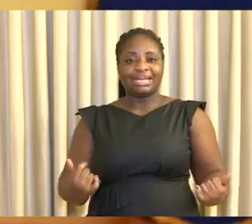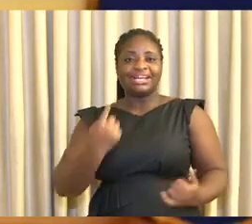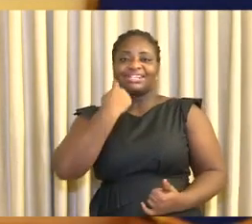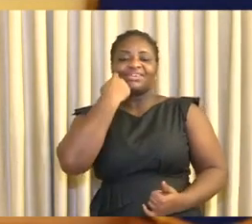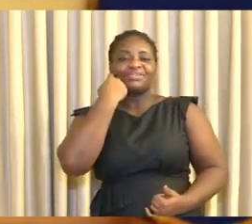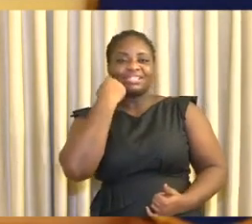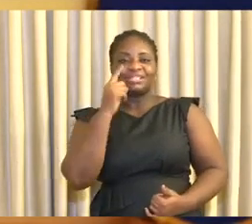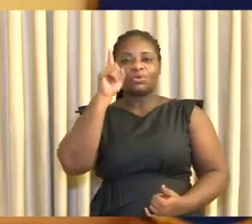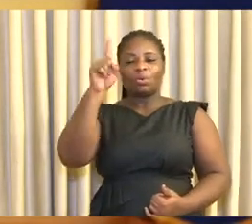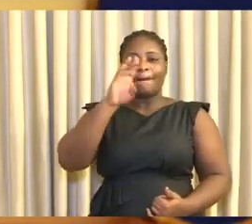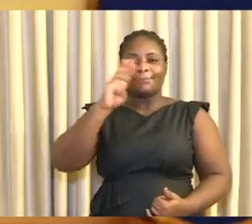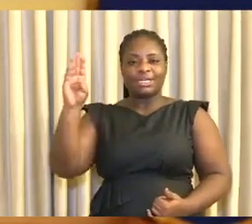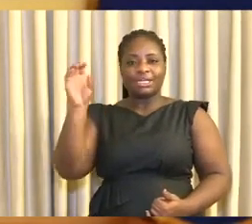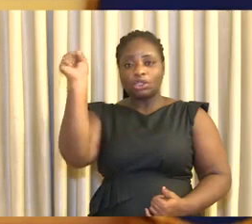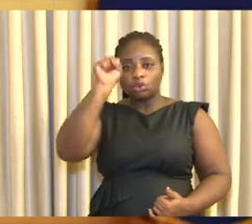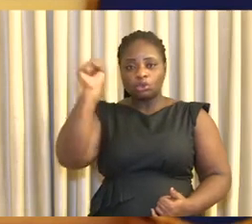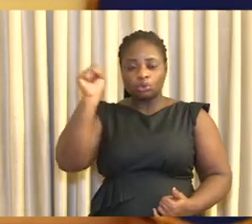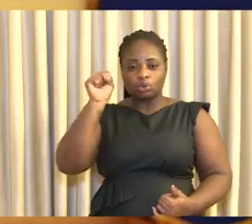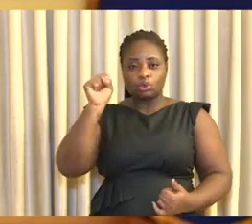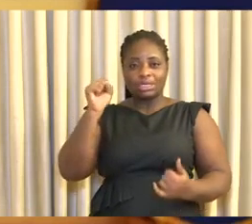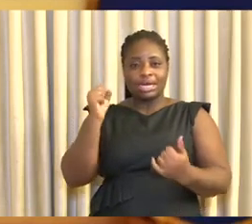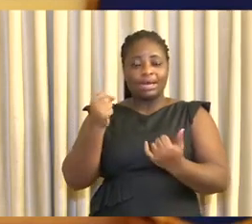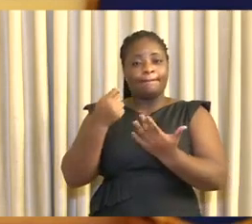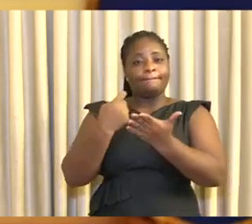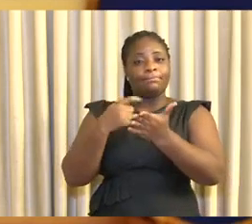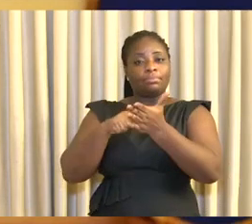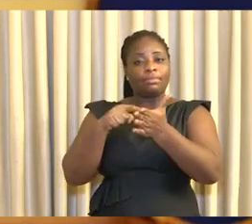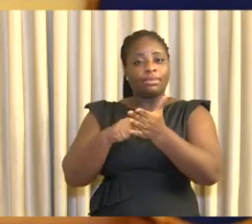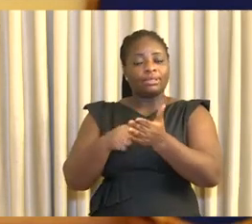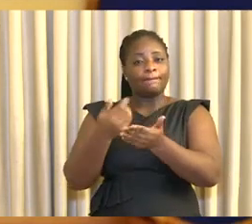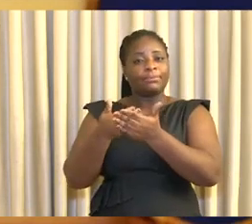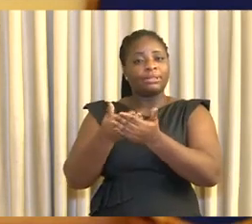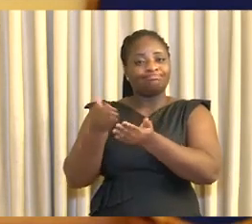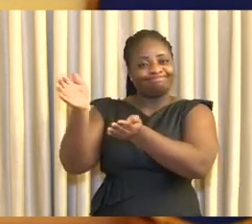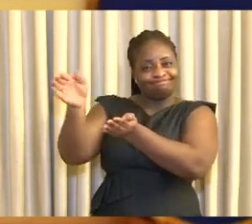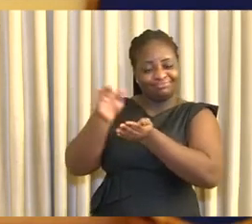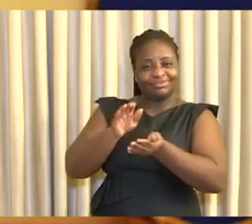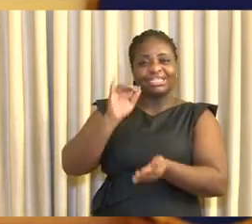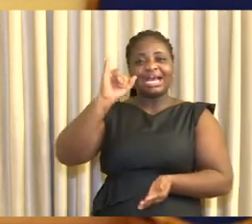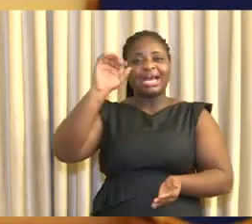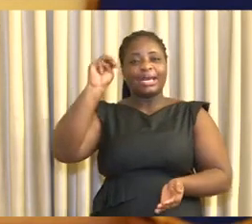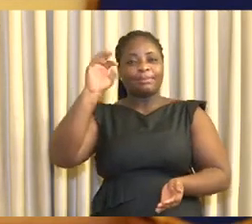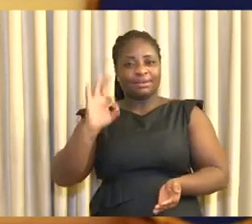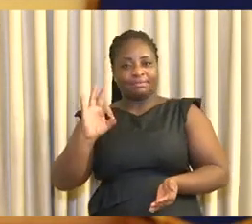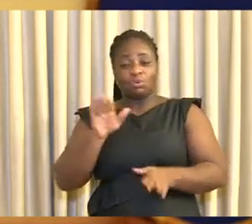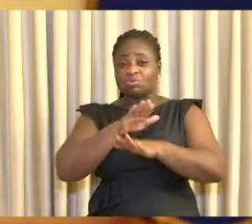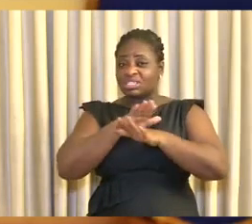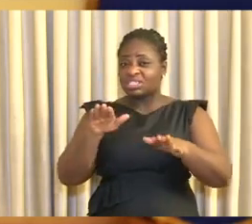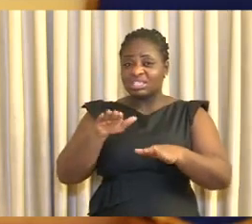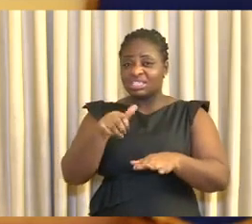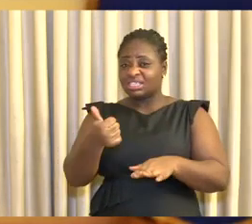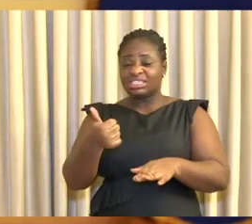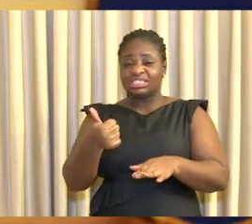any precondition and approved by Parliament, will be used to help close the financing gap that has been